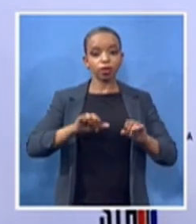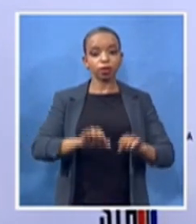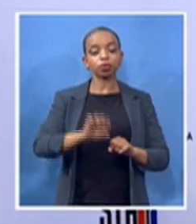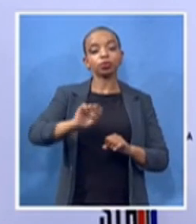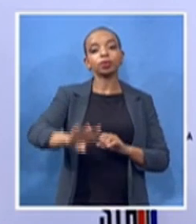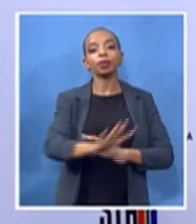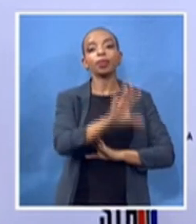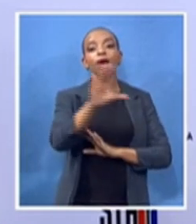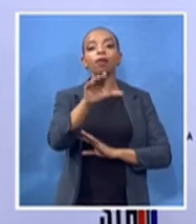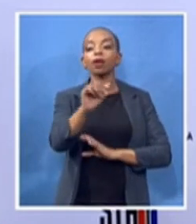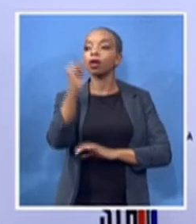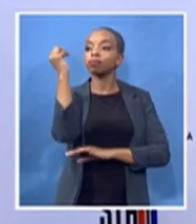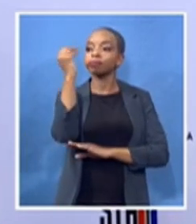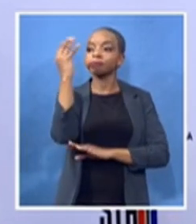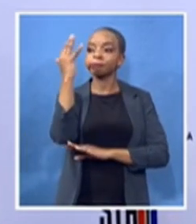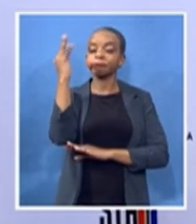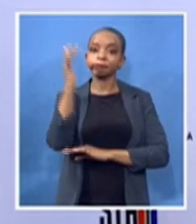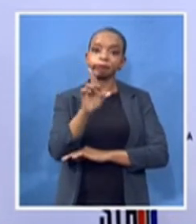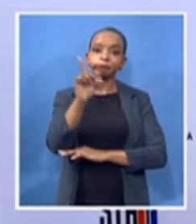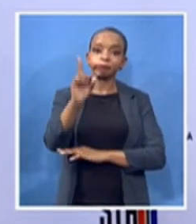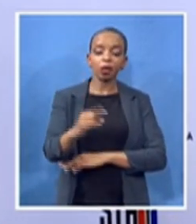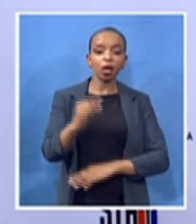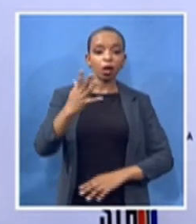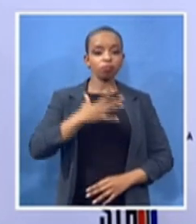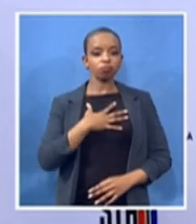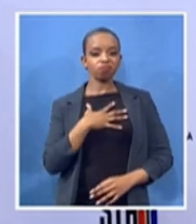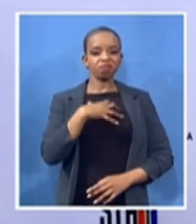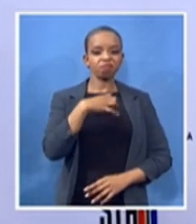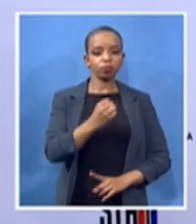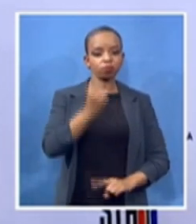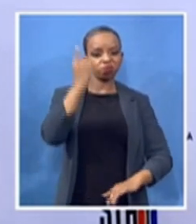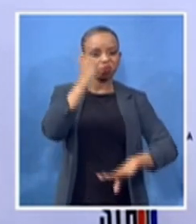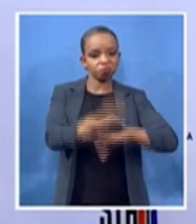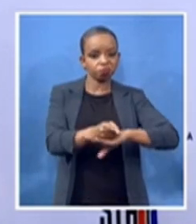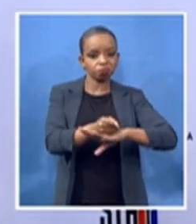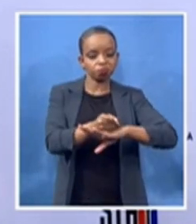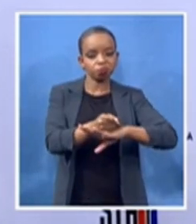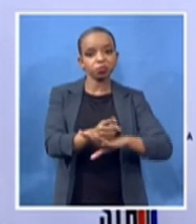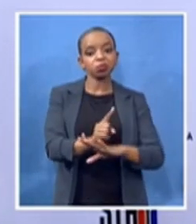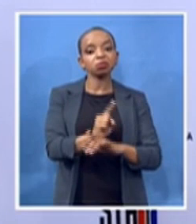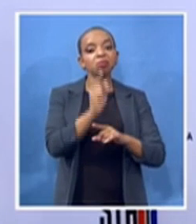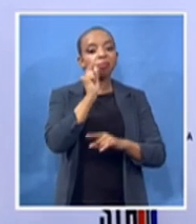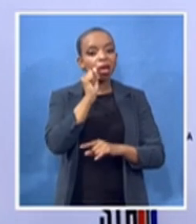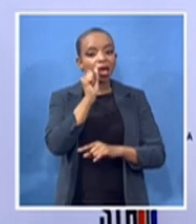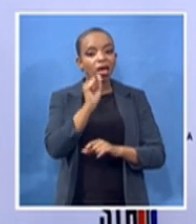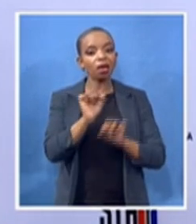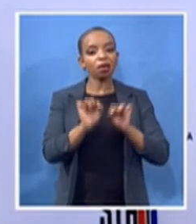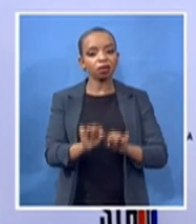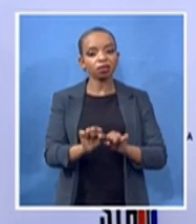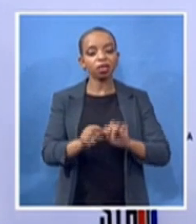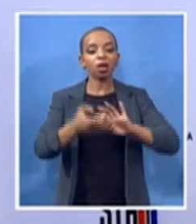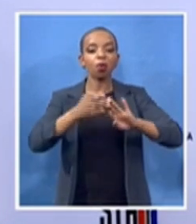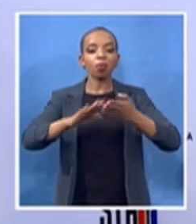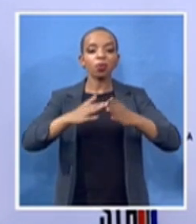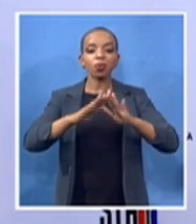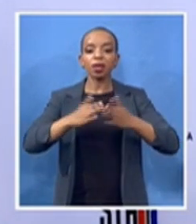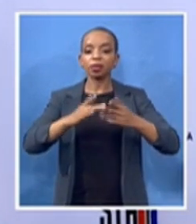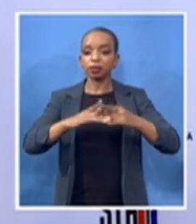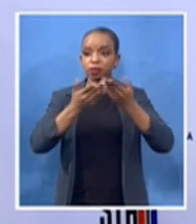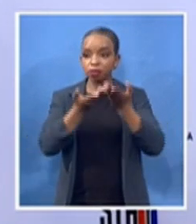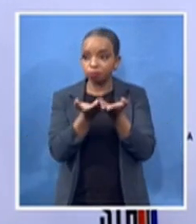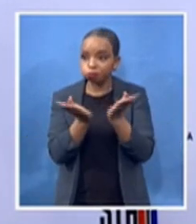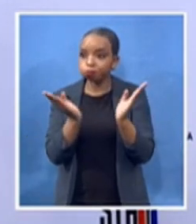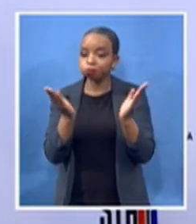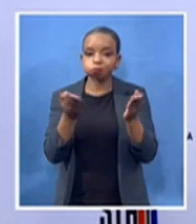reprimanding um the men of our communities that we live among who have seen who have